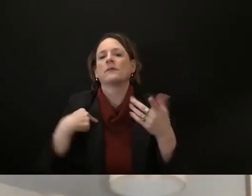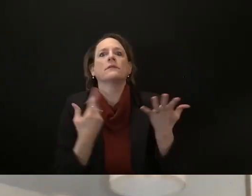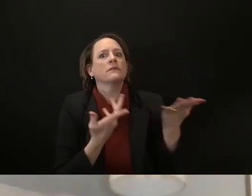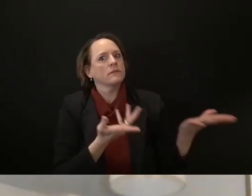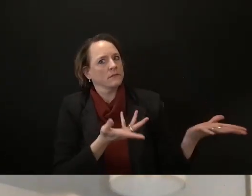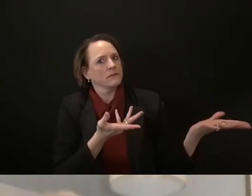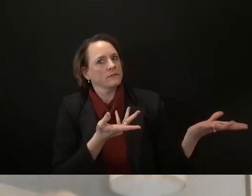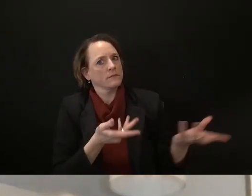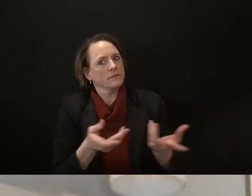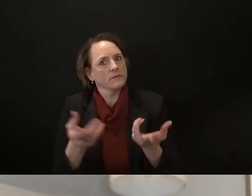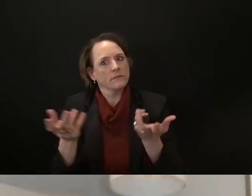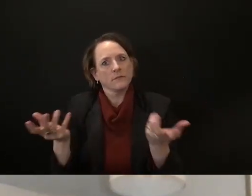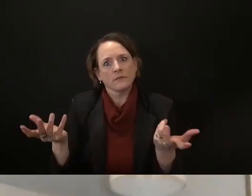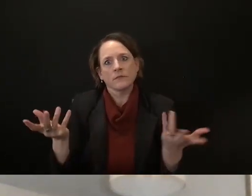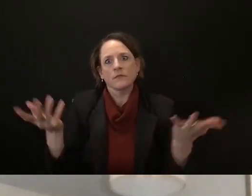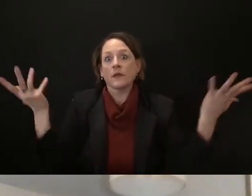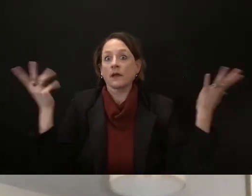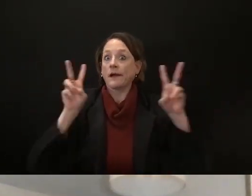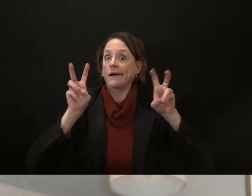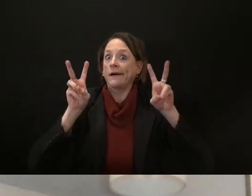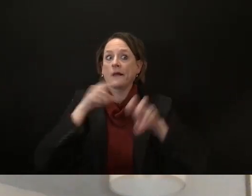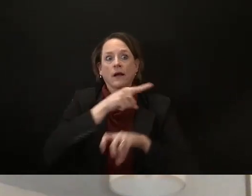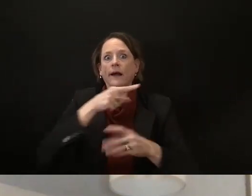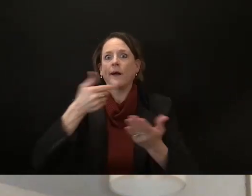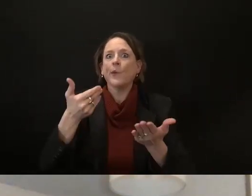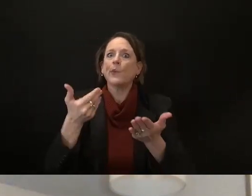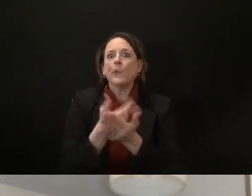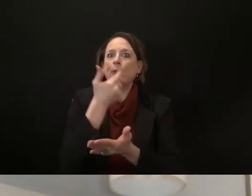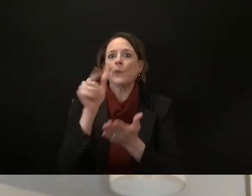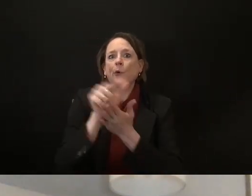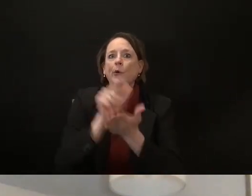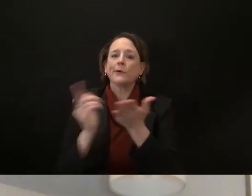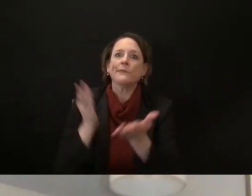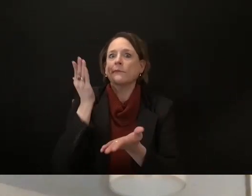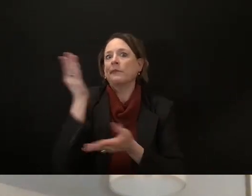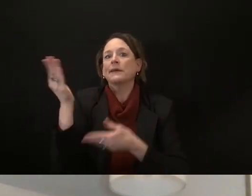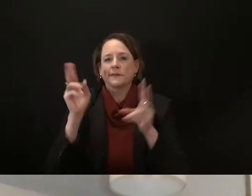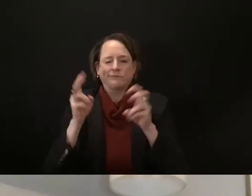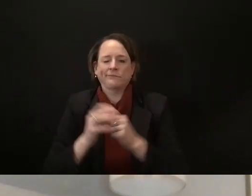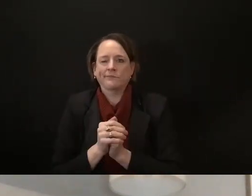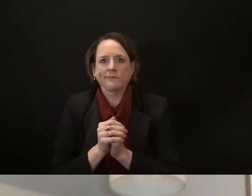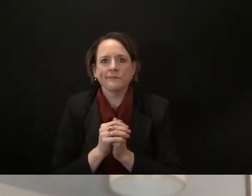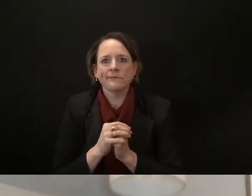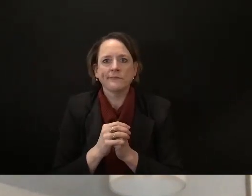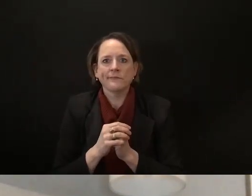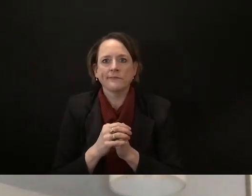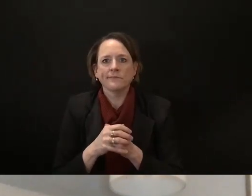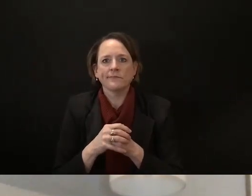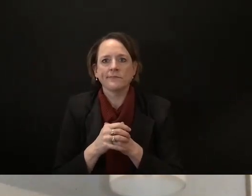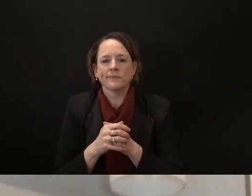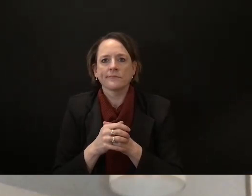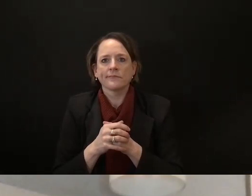returns and one of them is the the joint resolution which would extinguish the emergency um